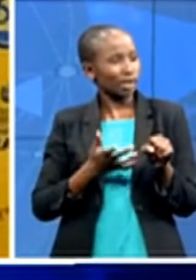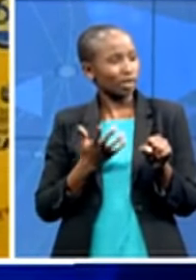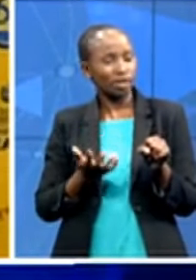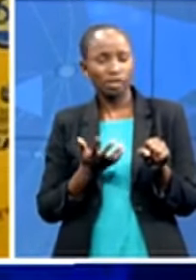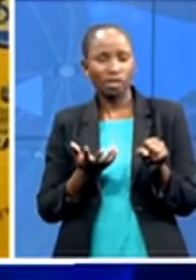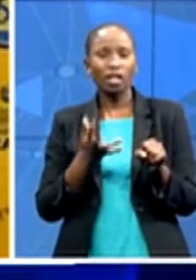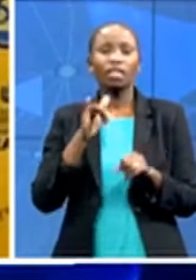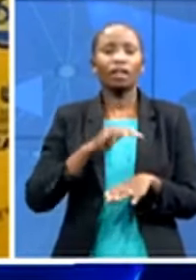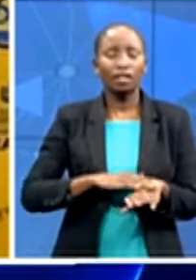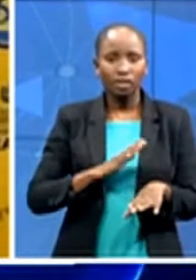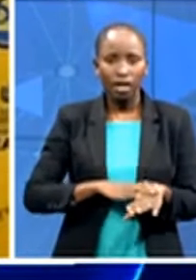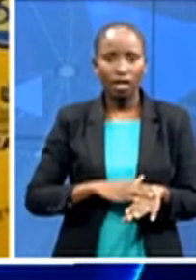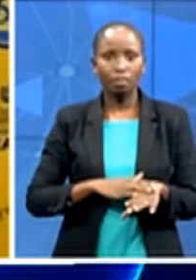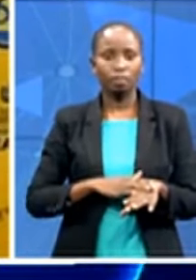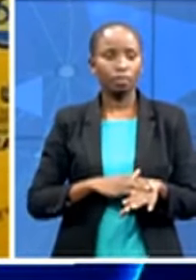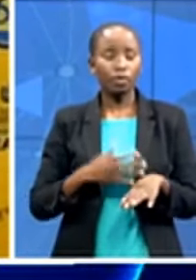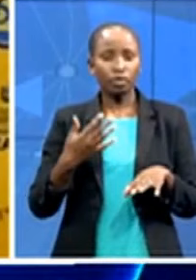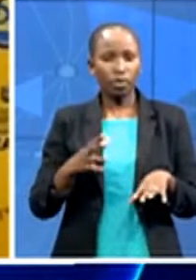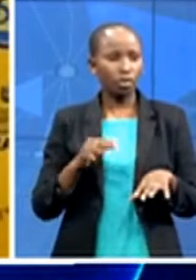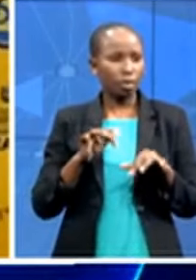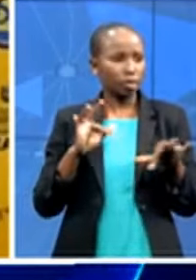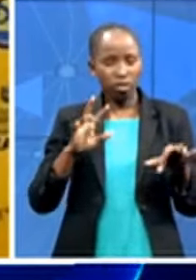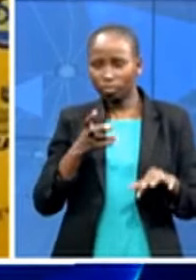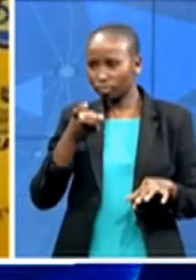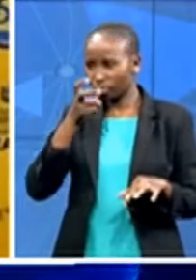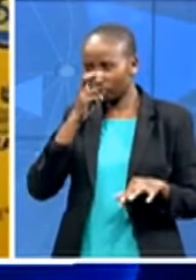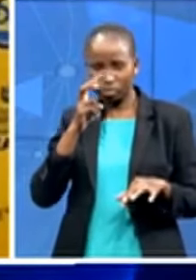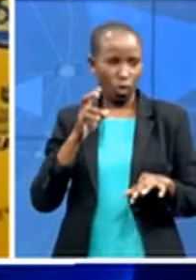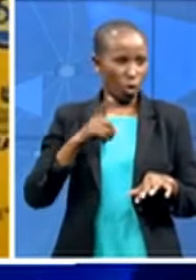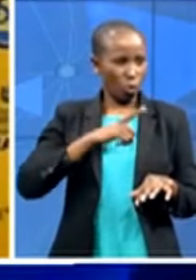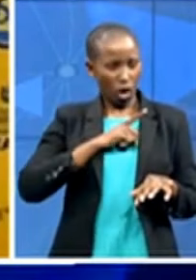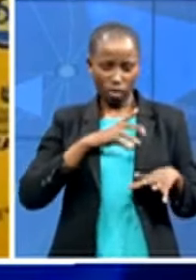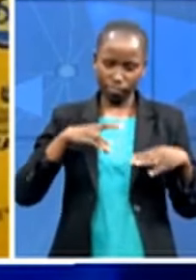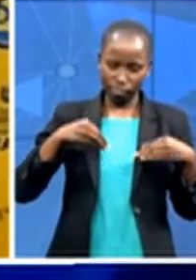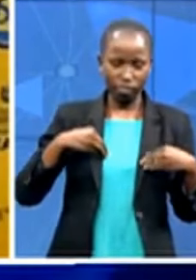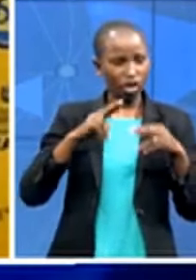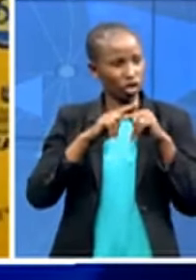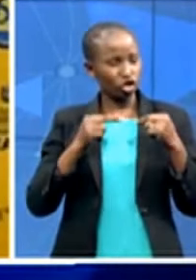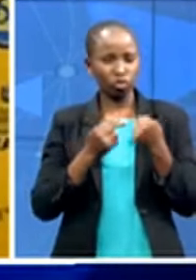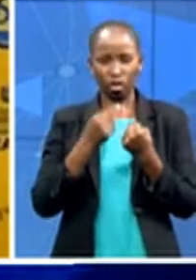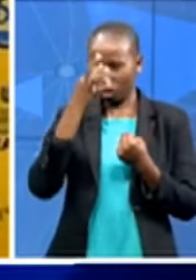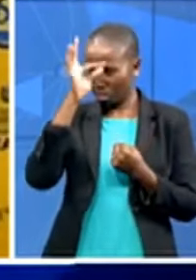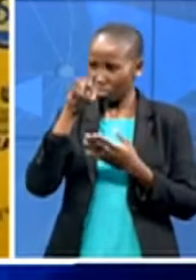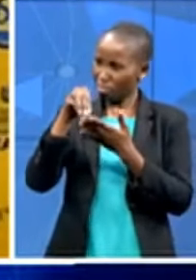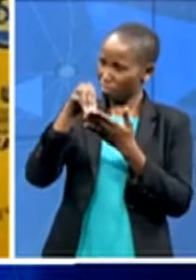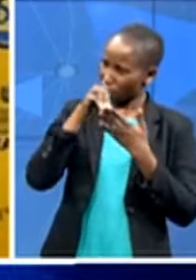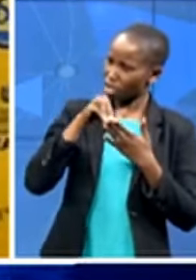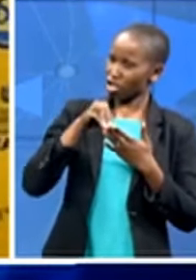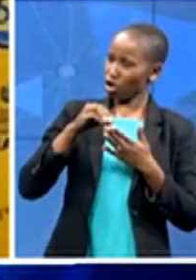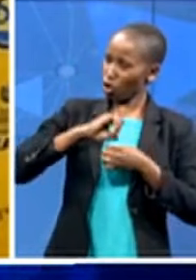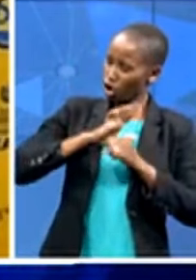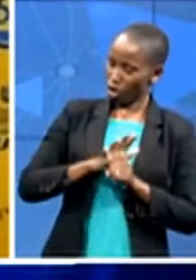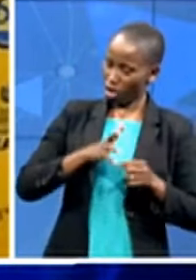say how do you allow national government to let you bring coronavirus to limbo you don't bring uh